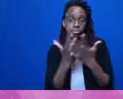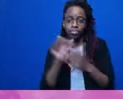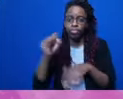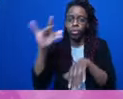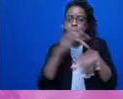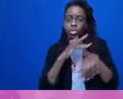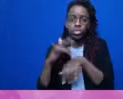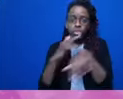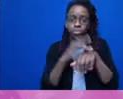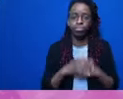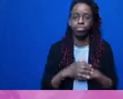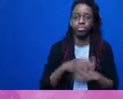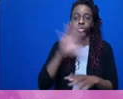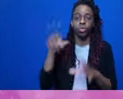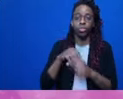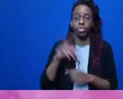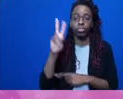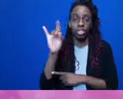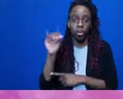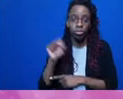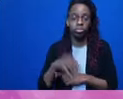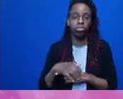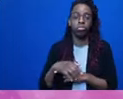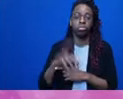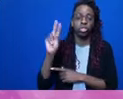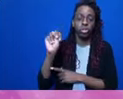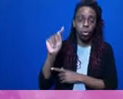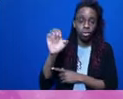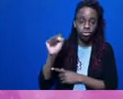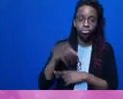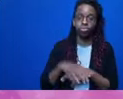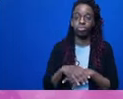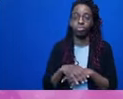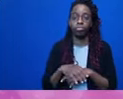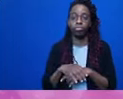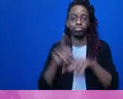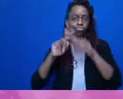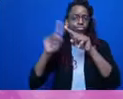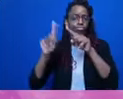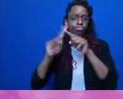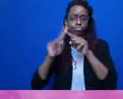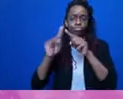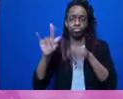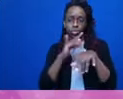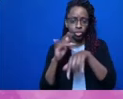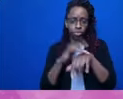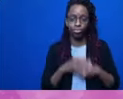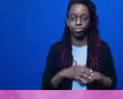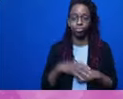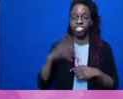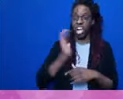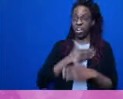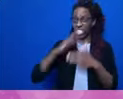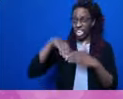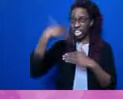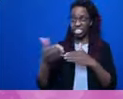resources that we will feature during the series. Our next session in the series is on March 25th,